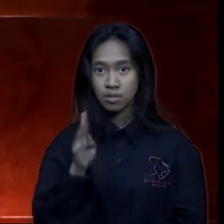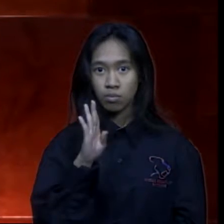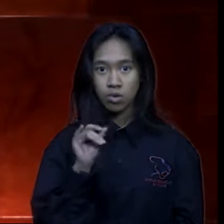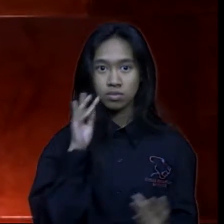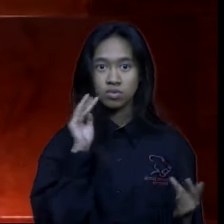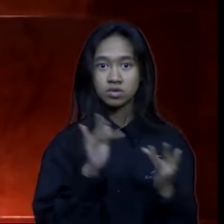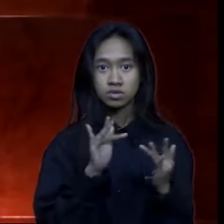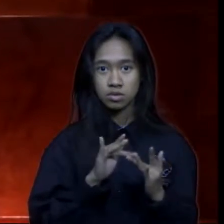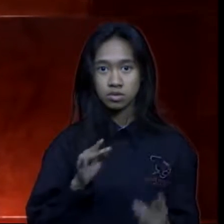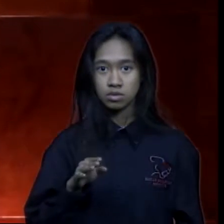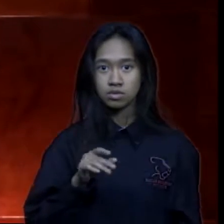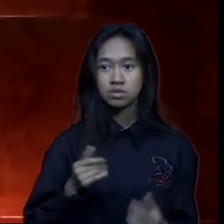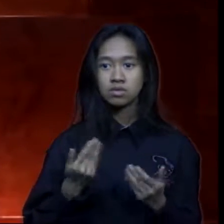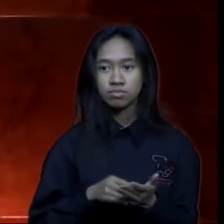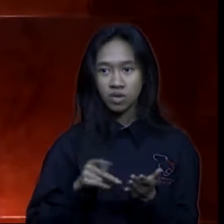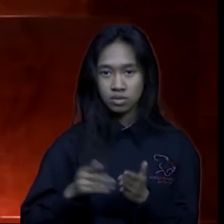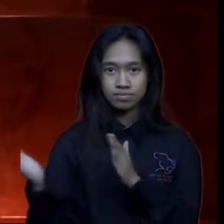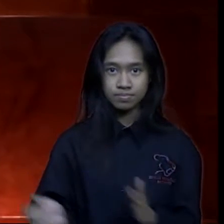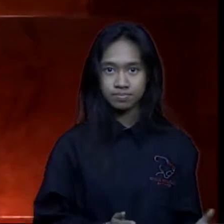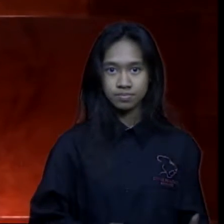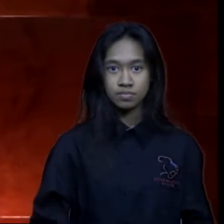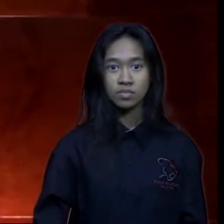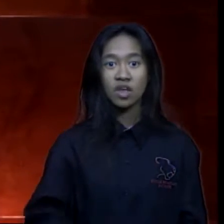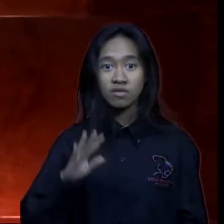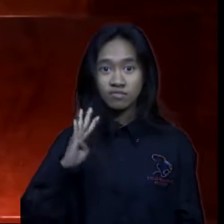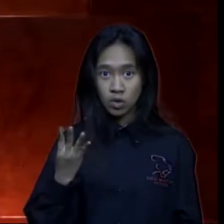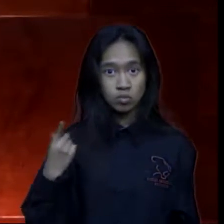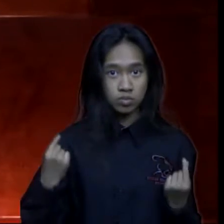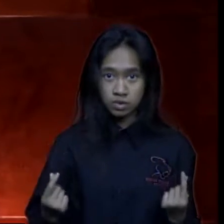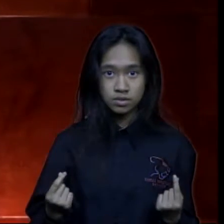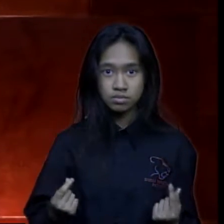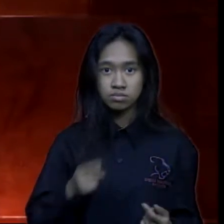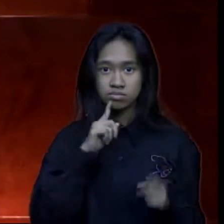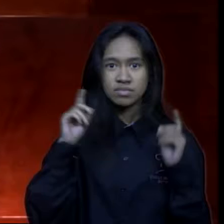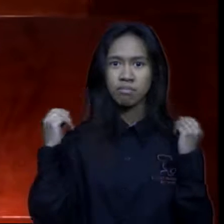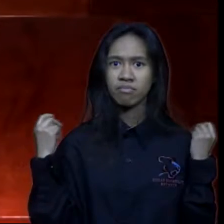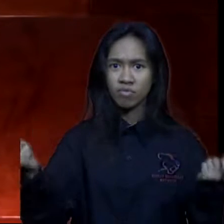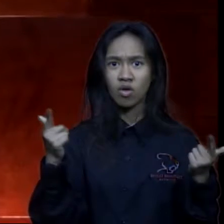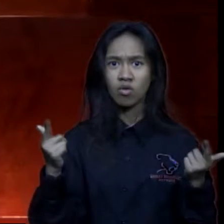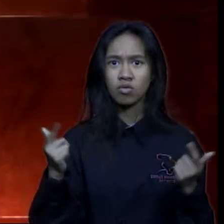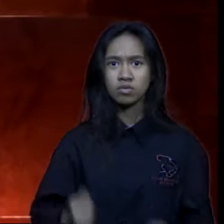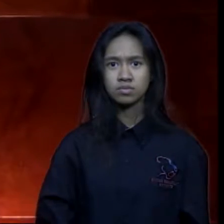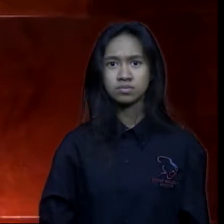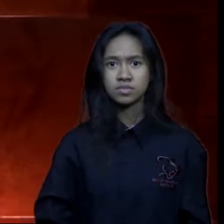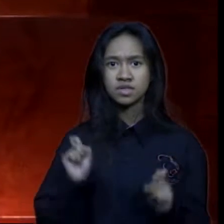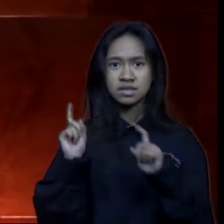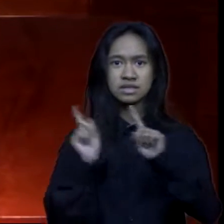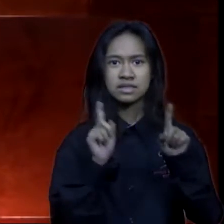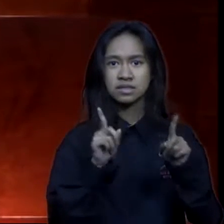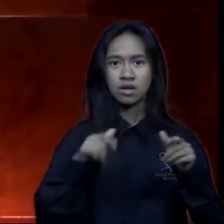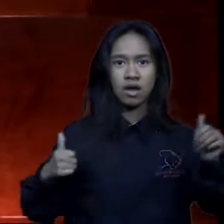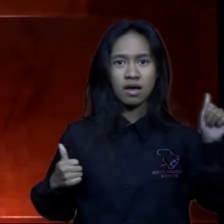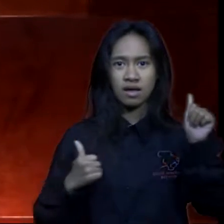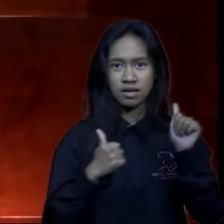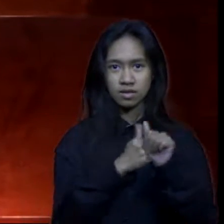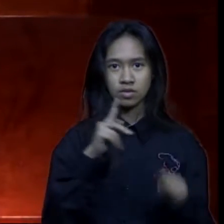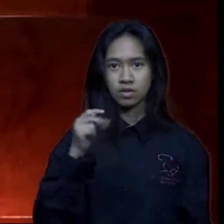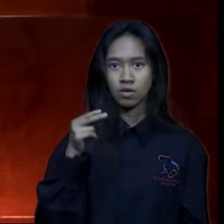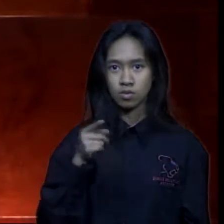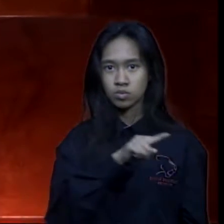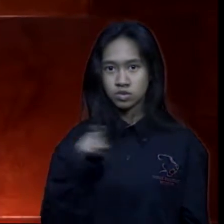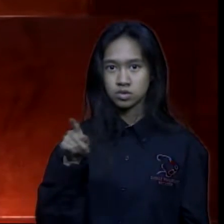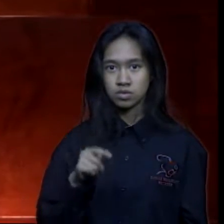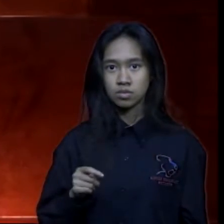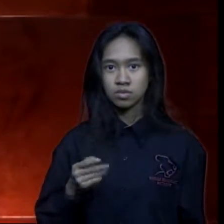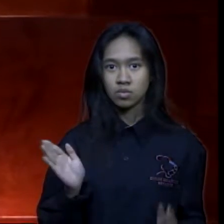other arrangements four and this one is for everyone attendance recovery is every Monday through Thursday in room